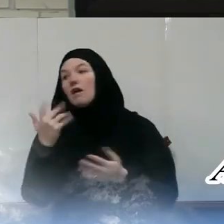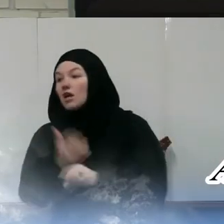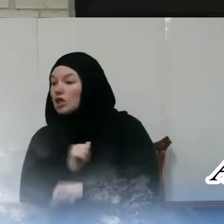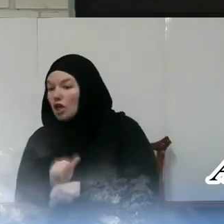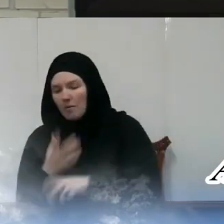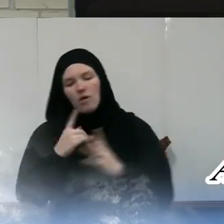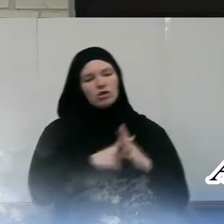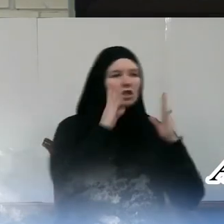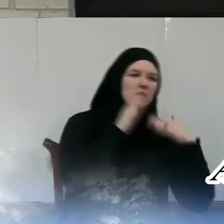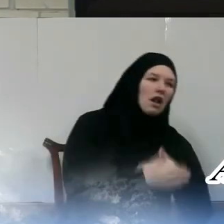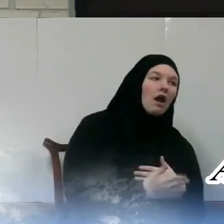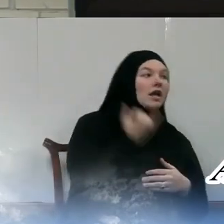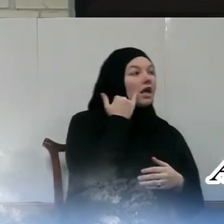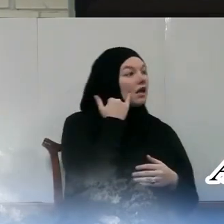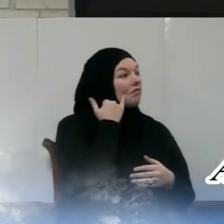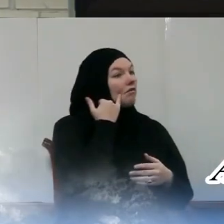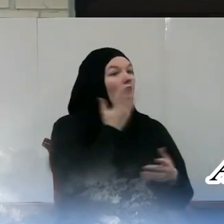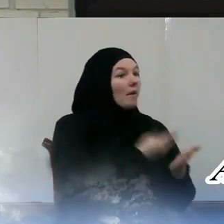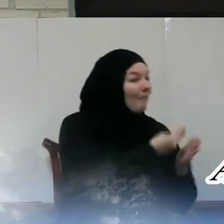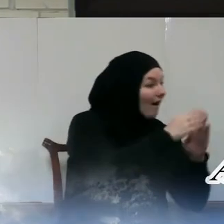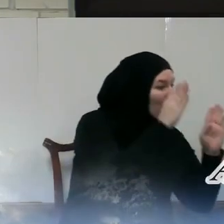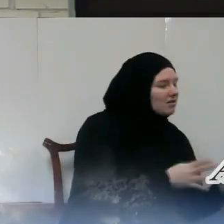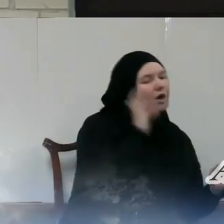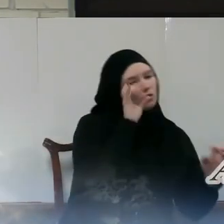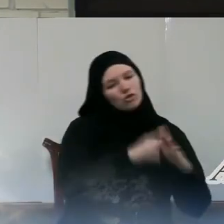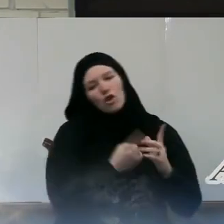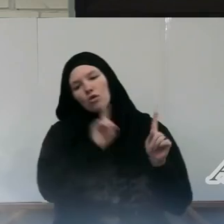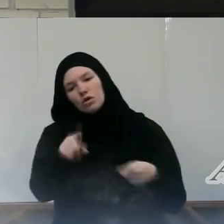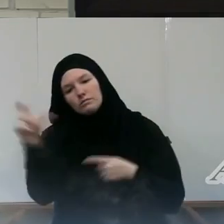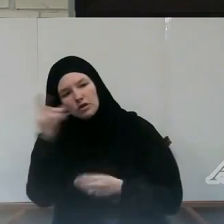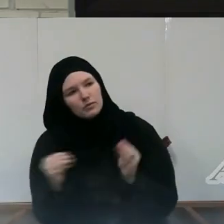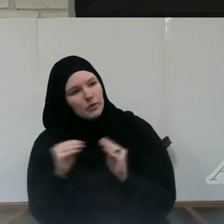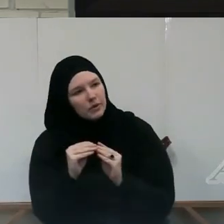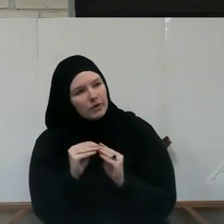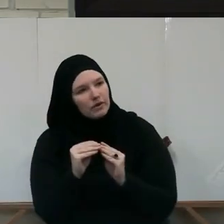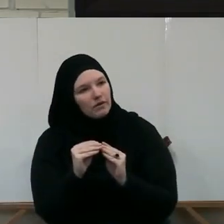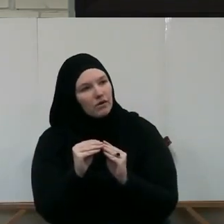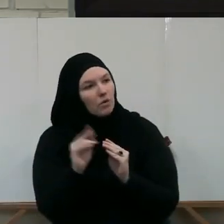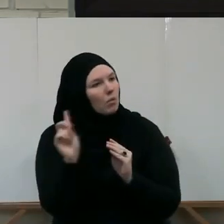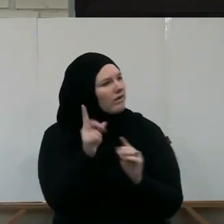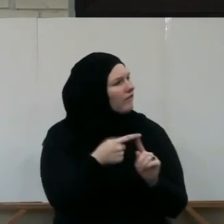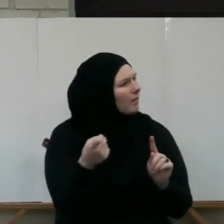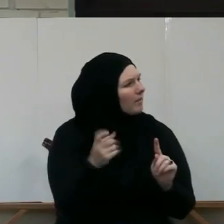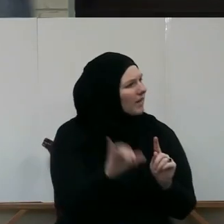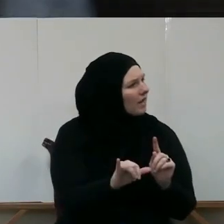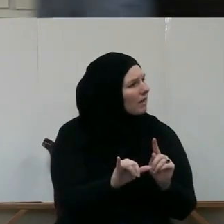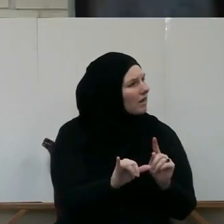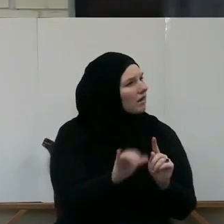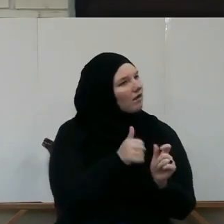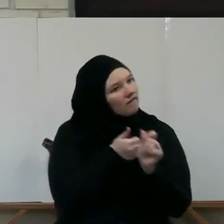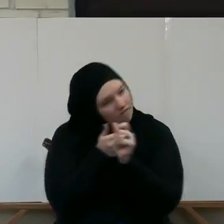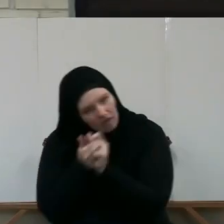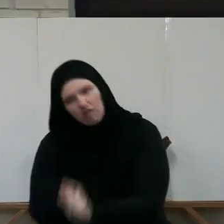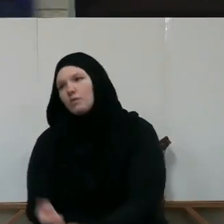start praying. All of this is wishful thinking. Where does it come from? The Qur'an is clear. It is following